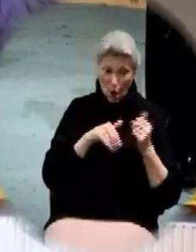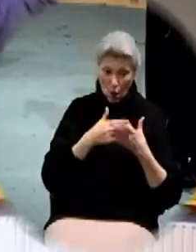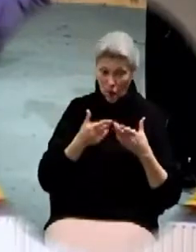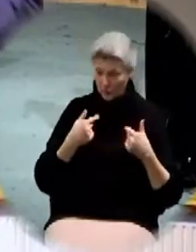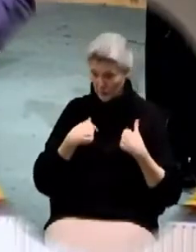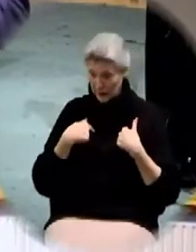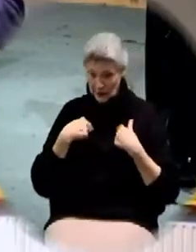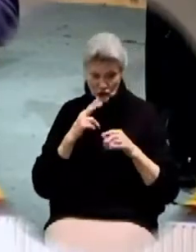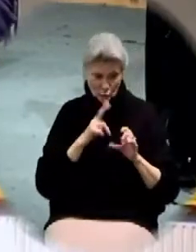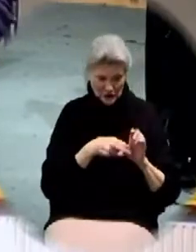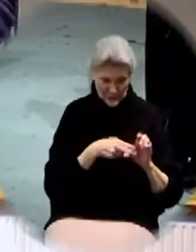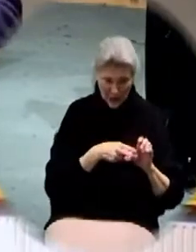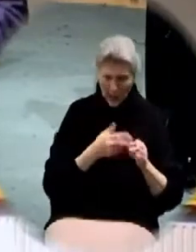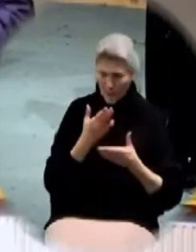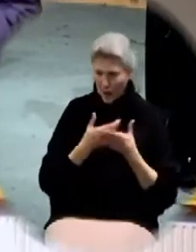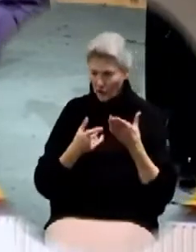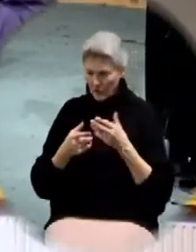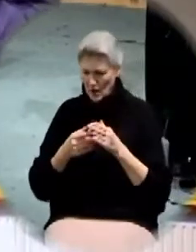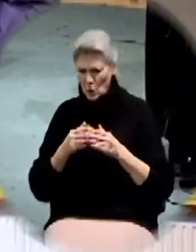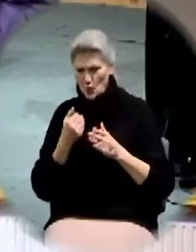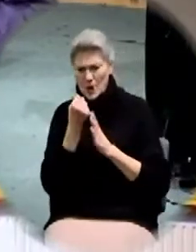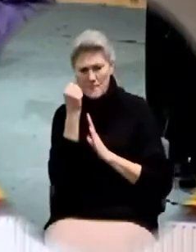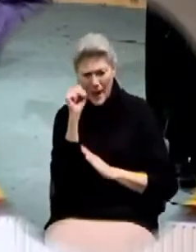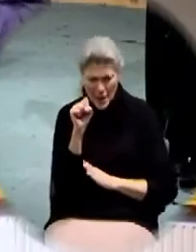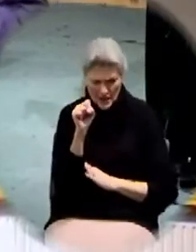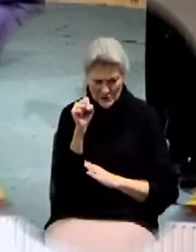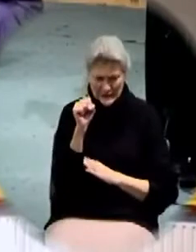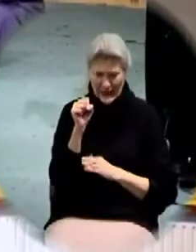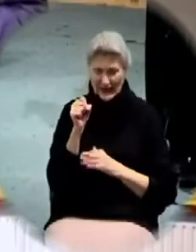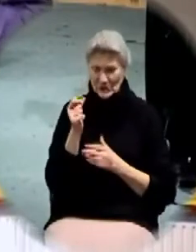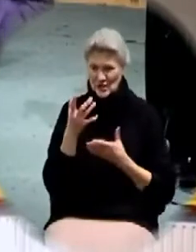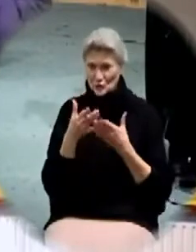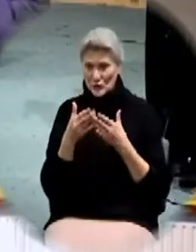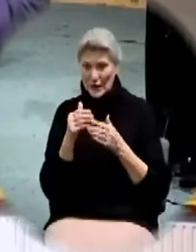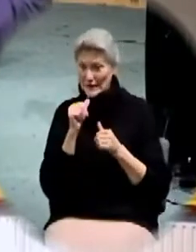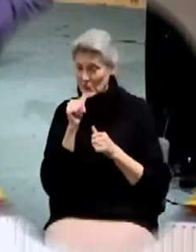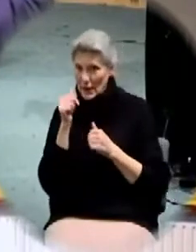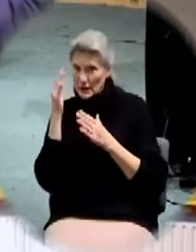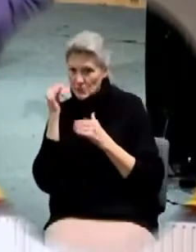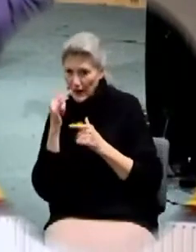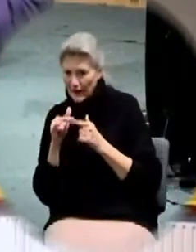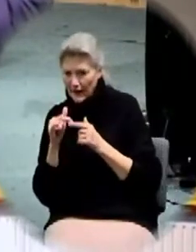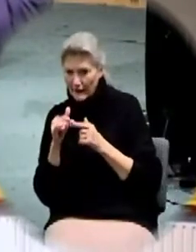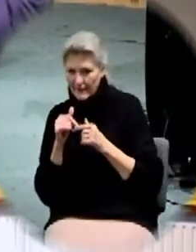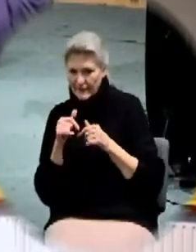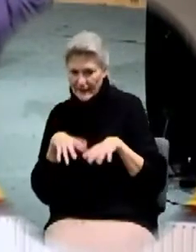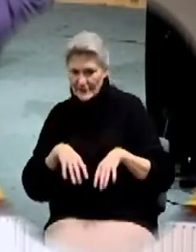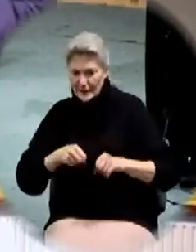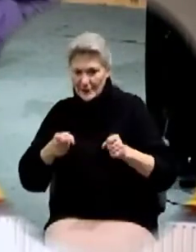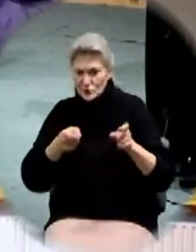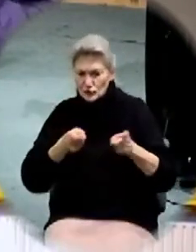that delight. Part of me covertly rebel, and just when I least expect it, they take charge.